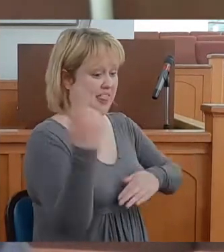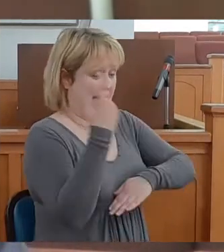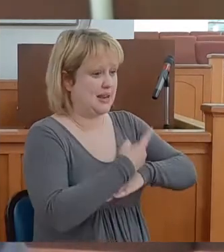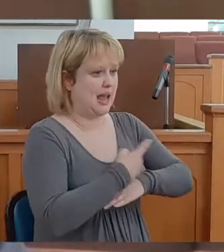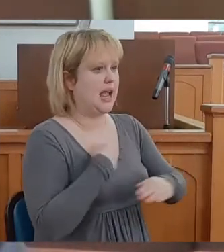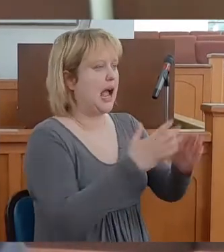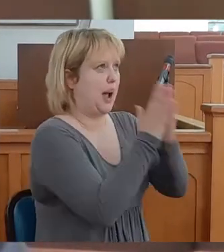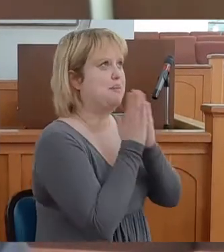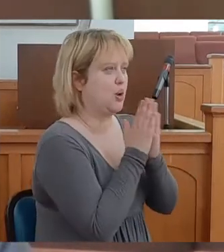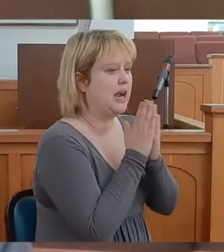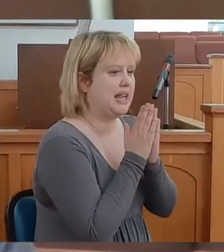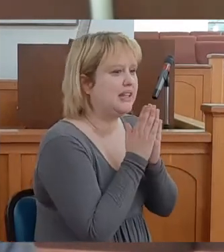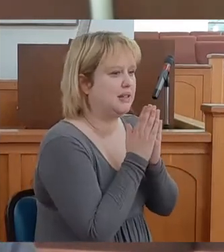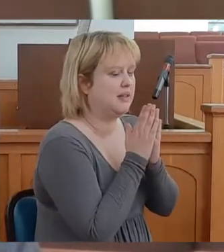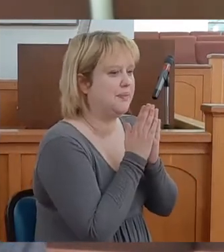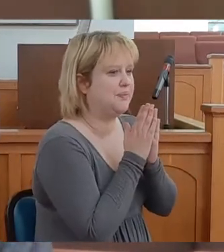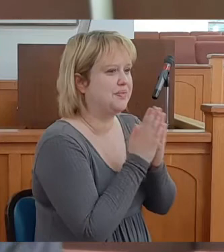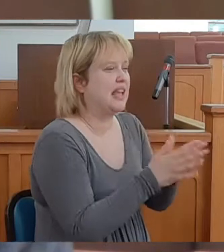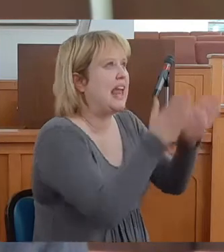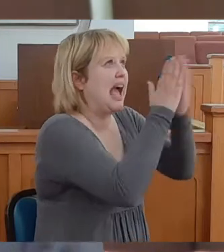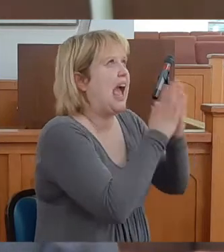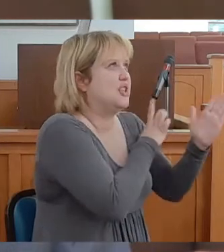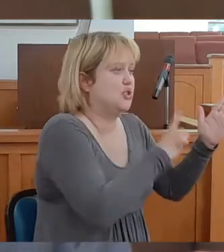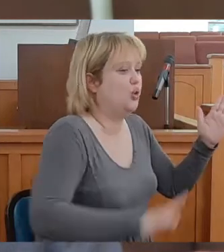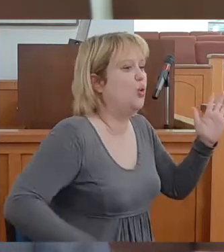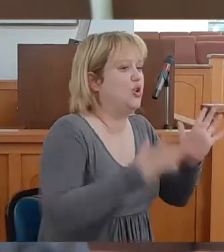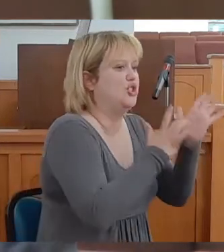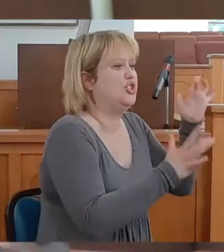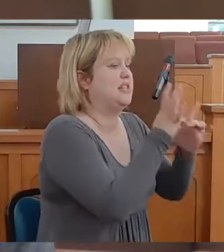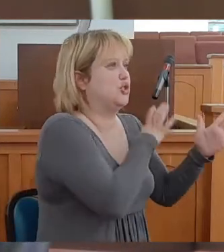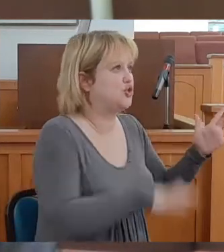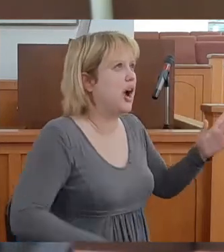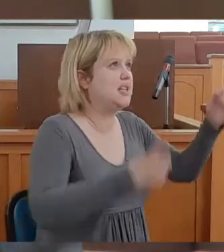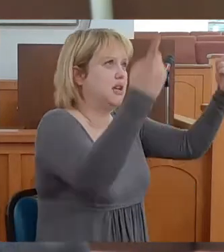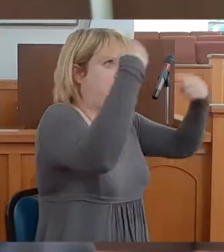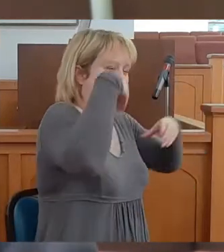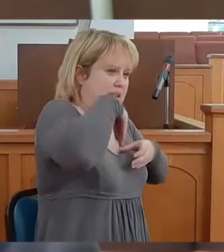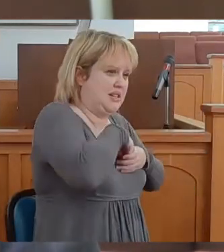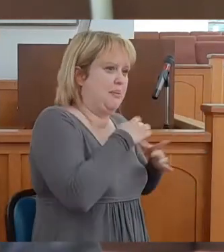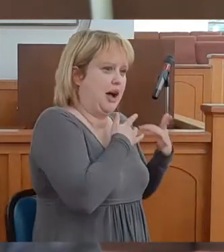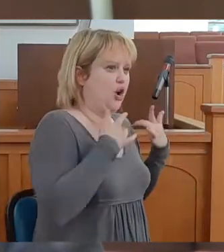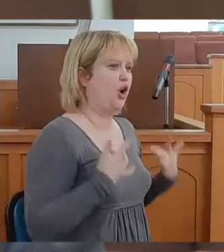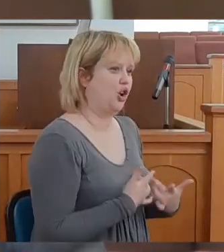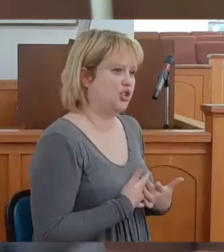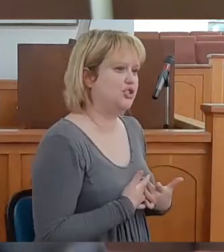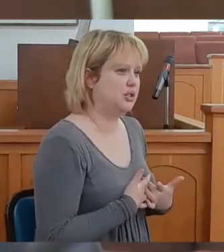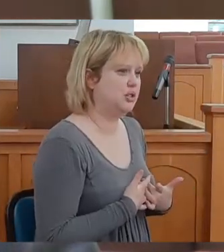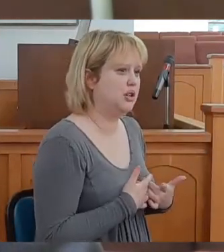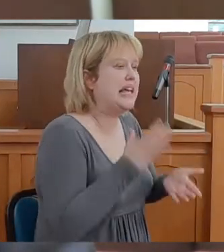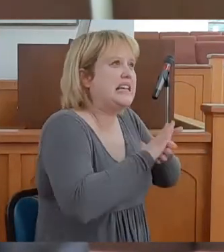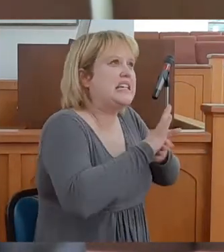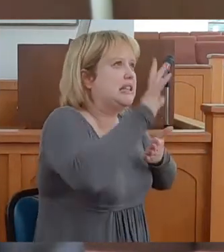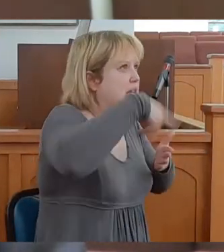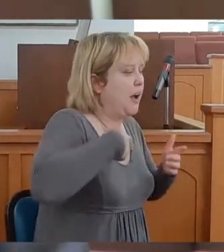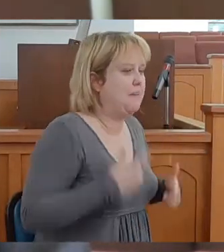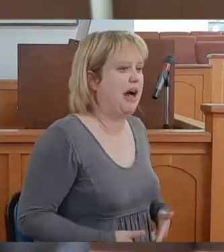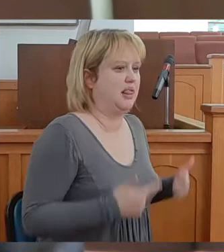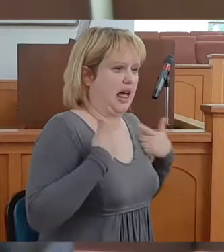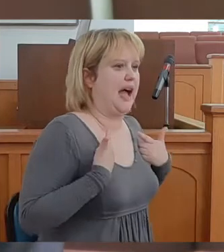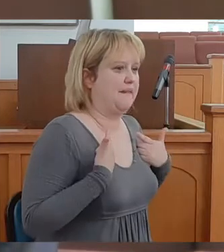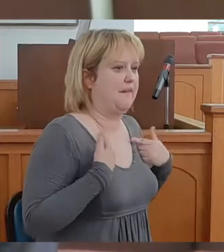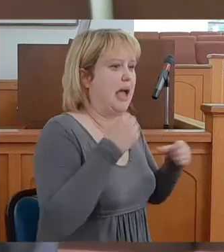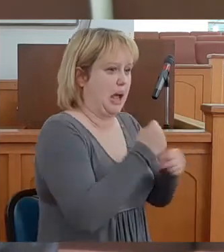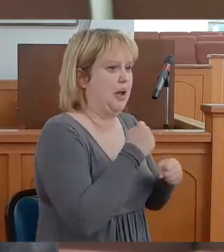I prayed. And I asked the Lord Jesus Christ to come into my heart. Clean up my life